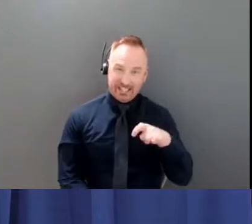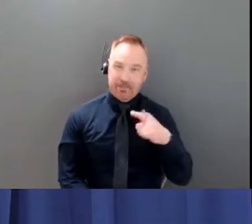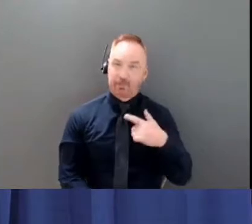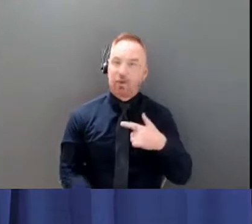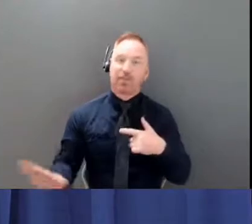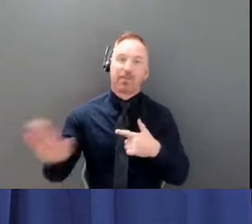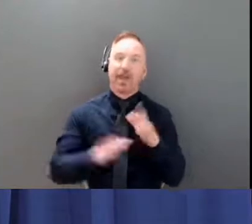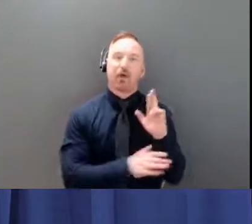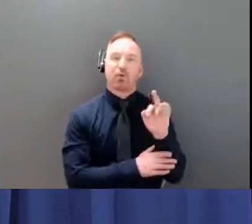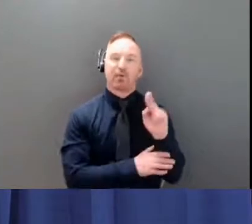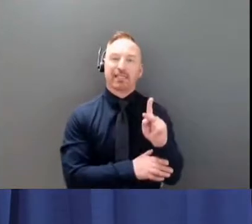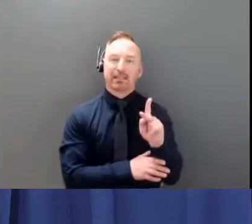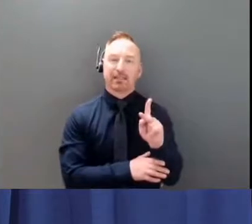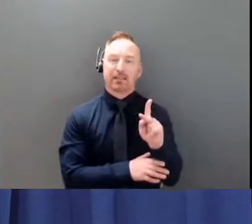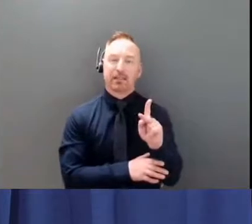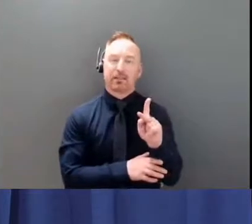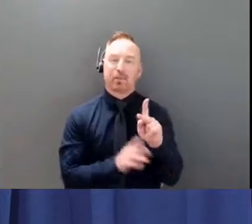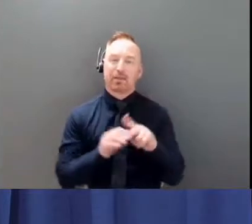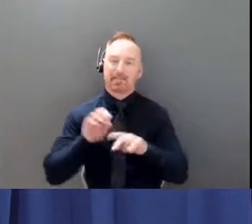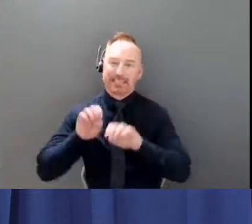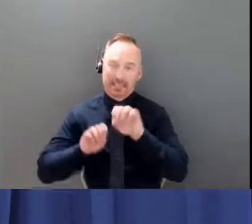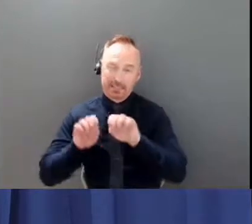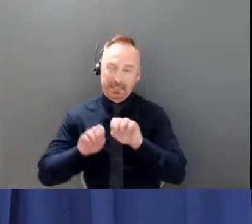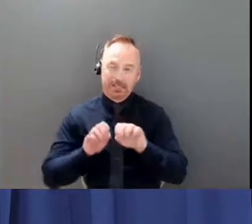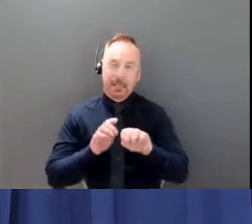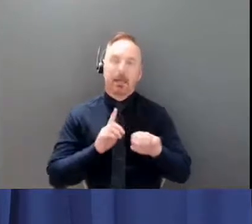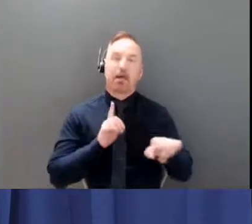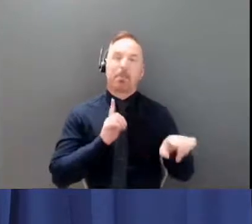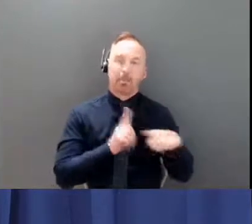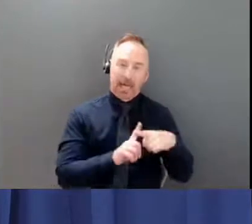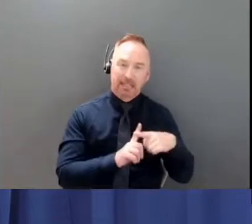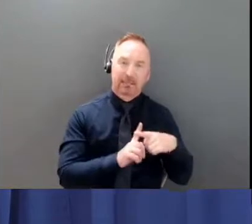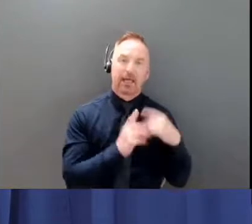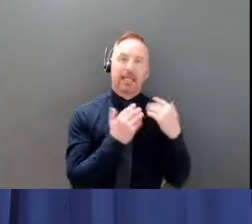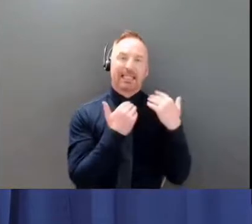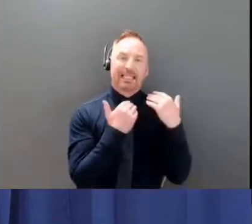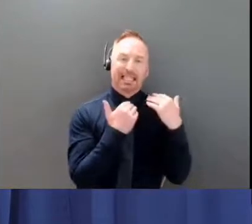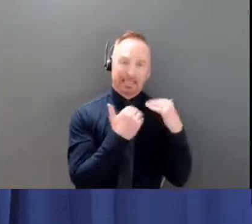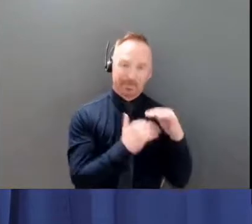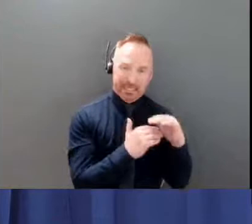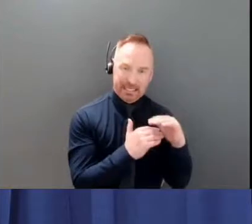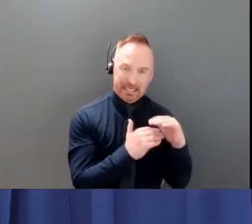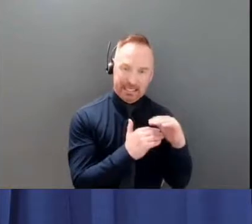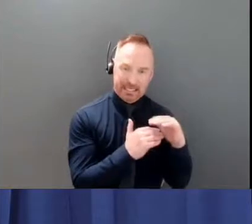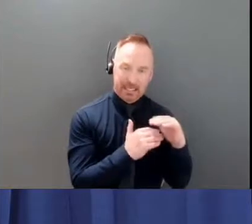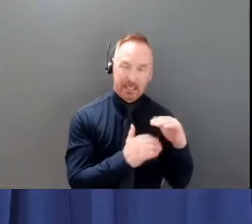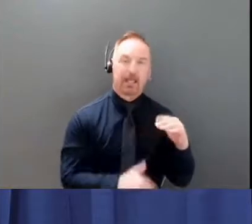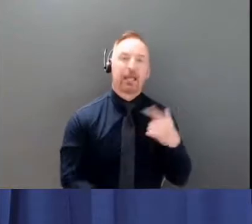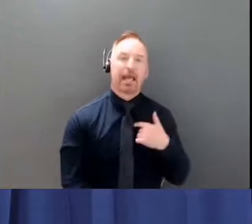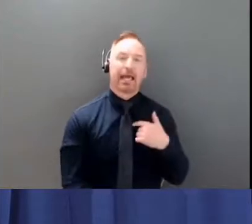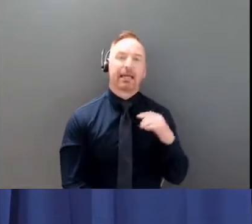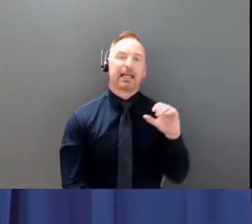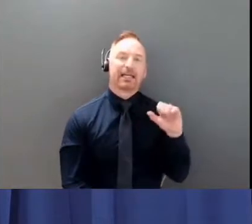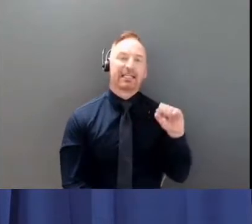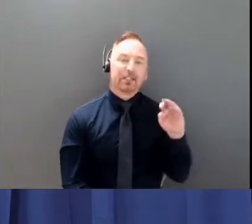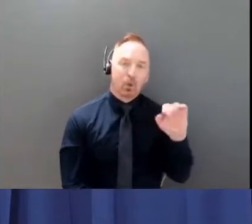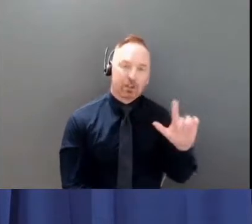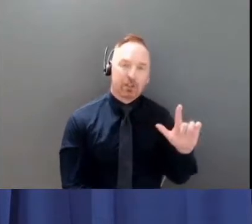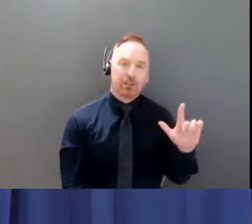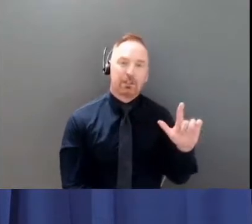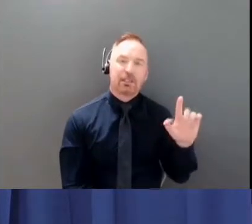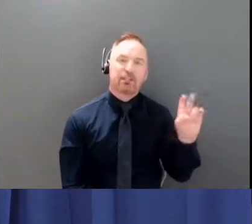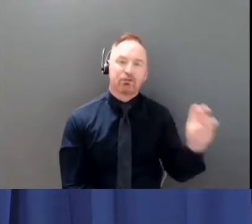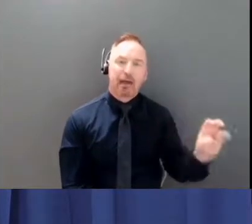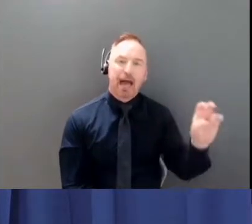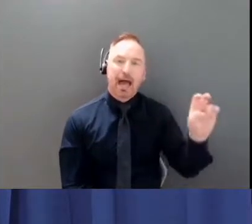But also limiting that informal social social travel between communities, I think is important right now. So,